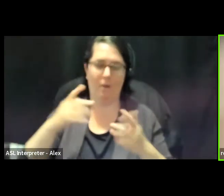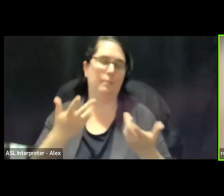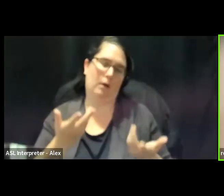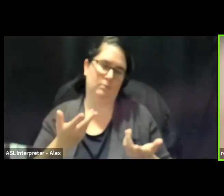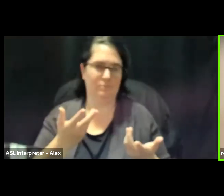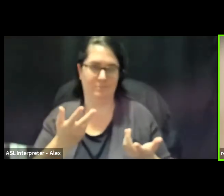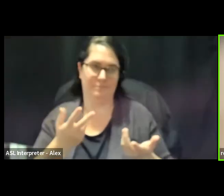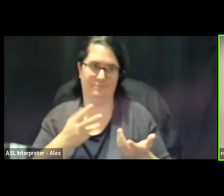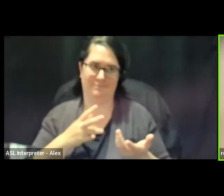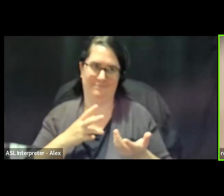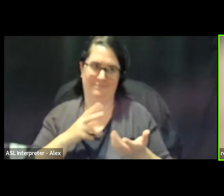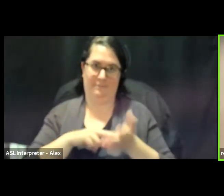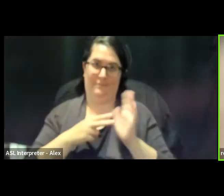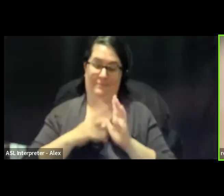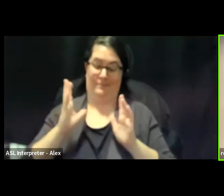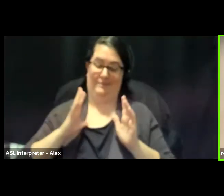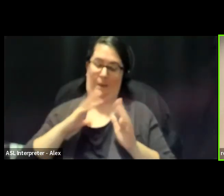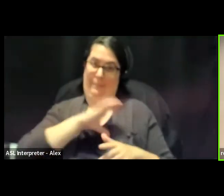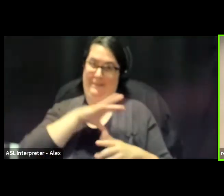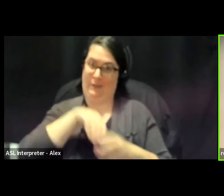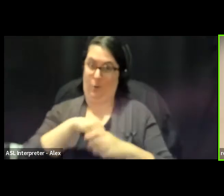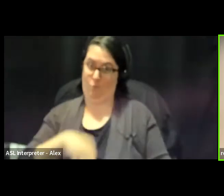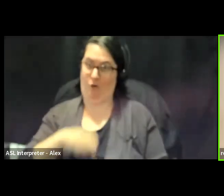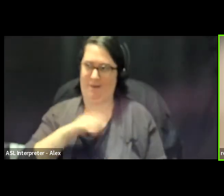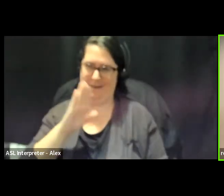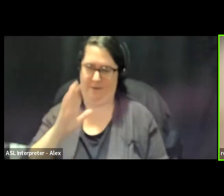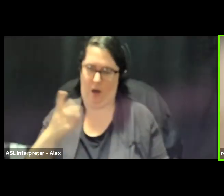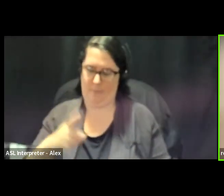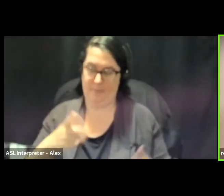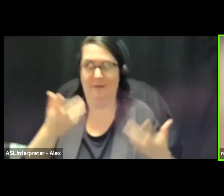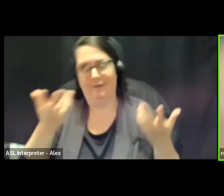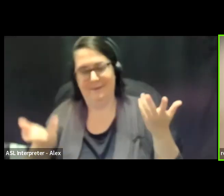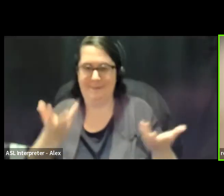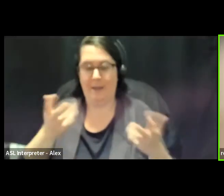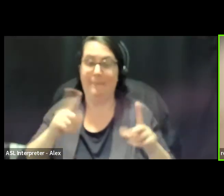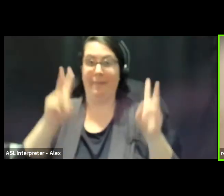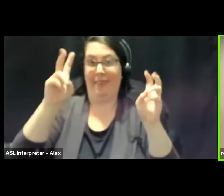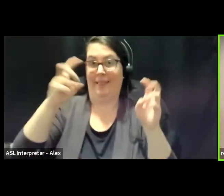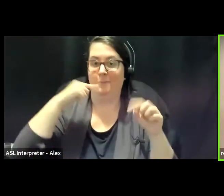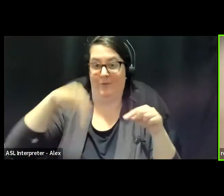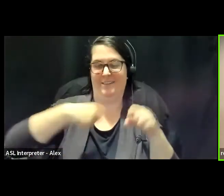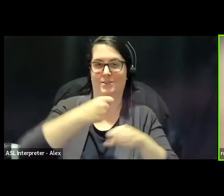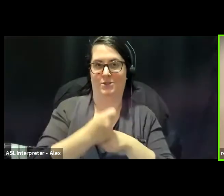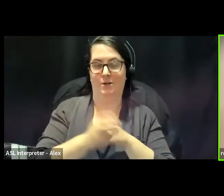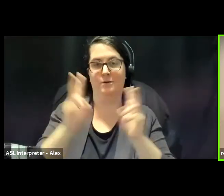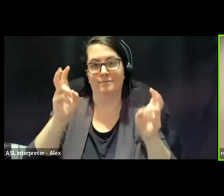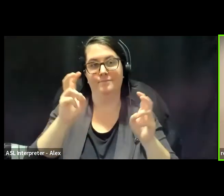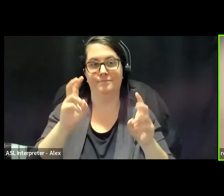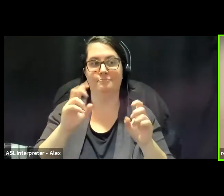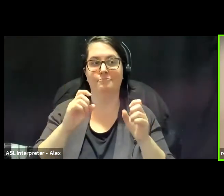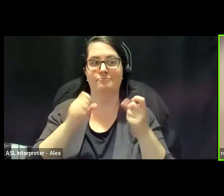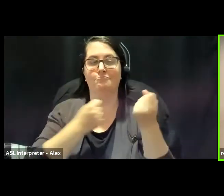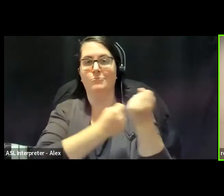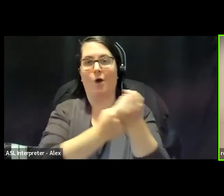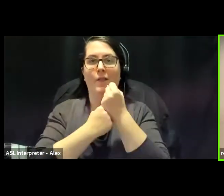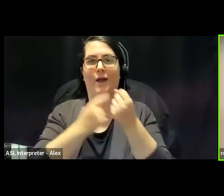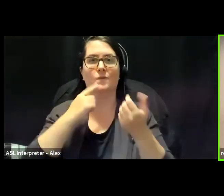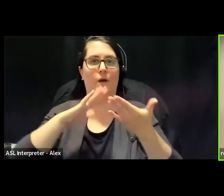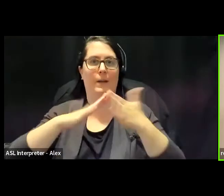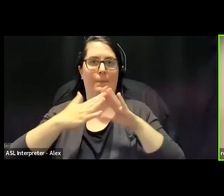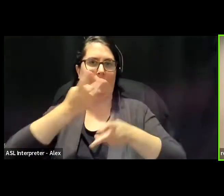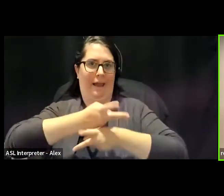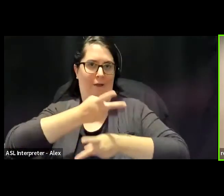police that pride that that never would have been a question. The theme that they came up with for this year was solidarity and community care.